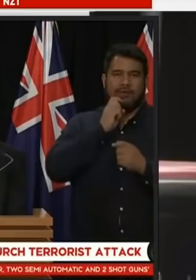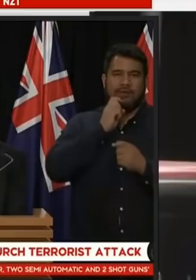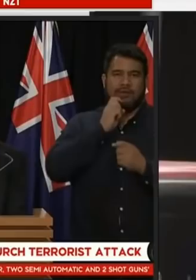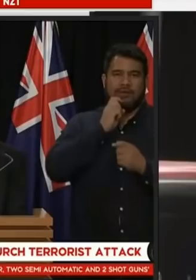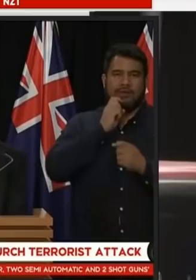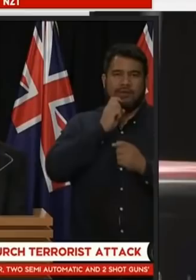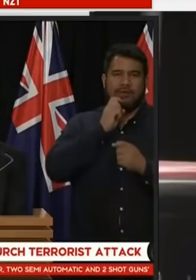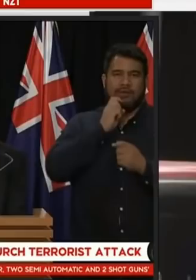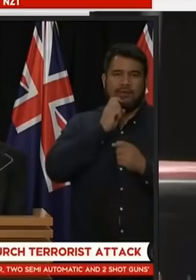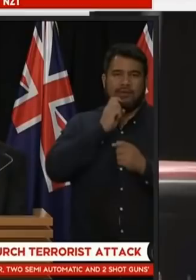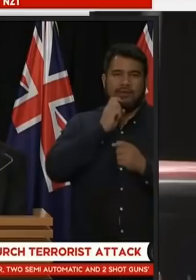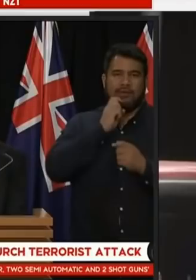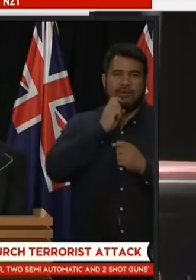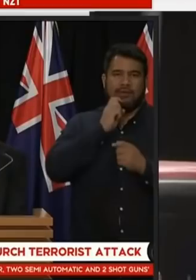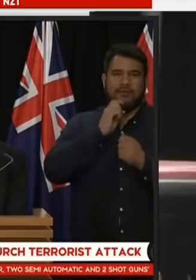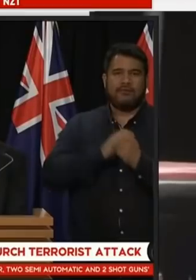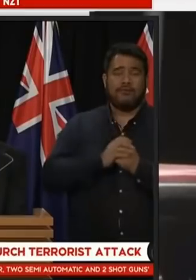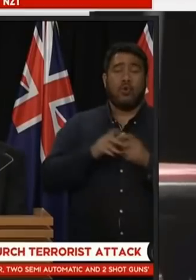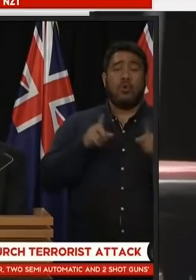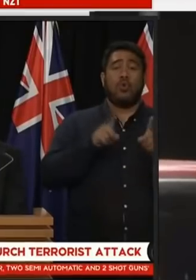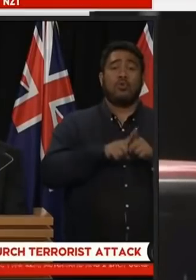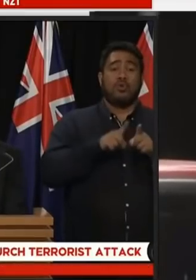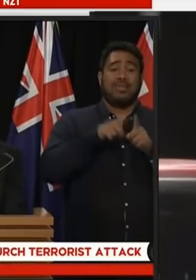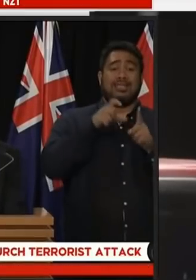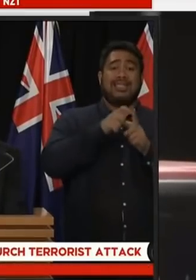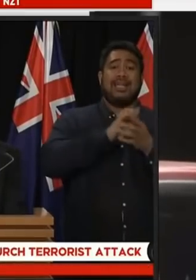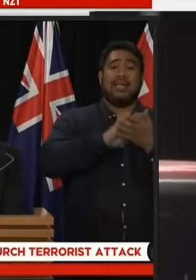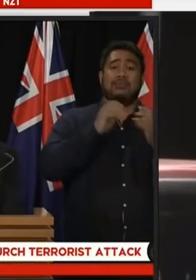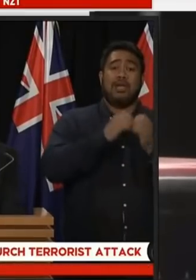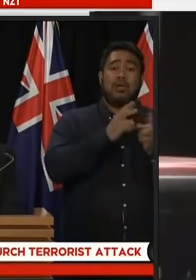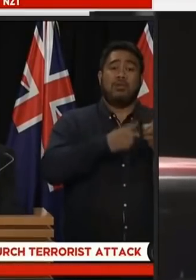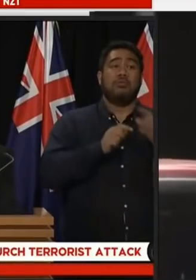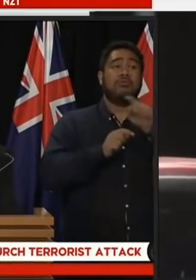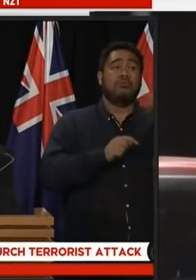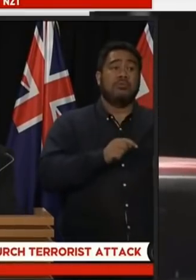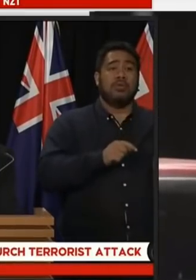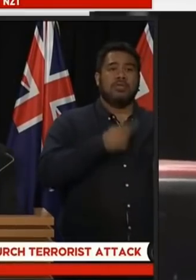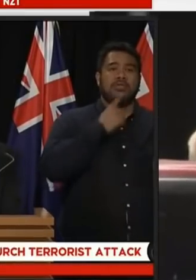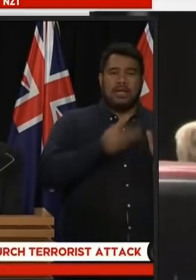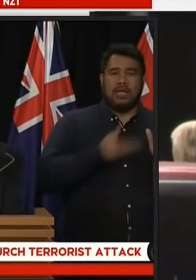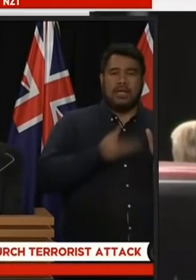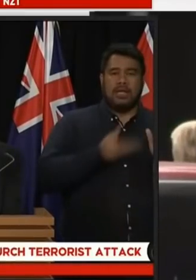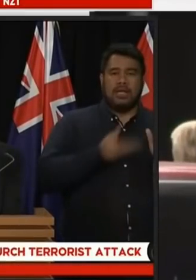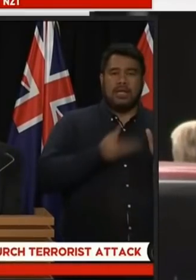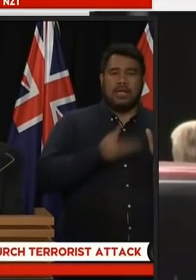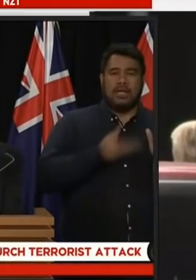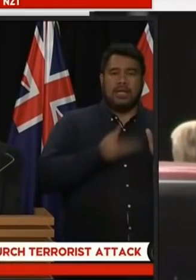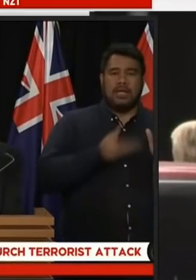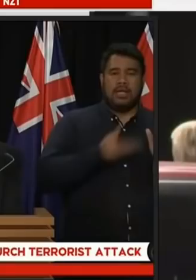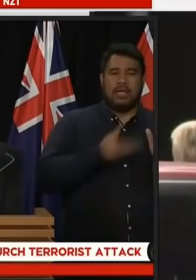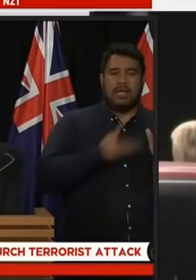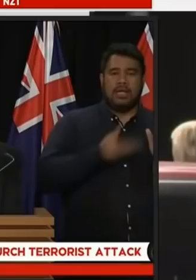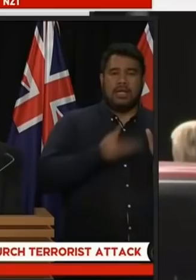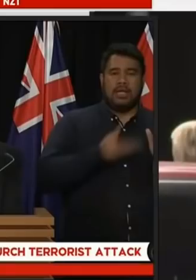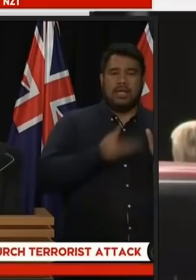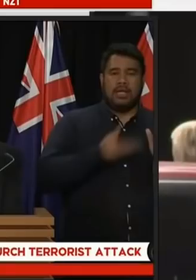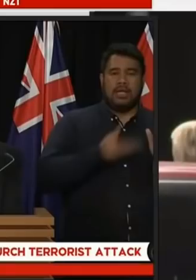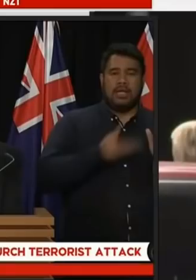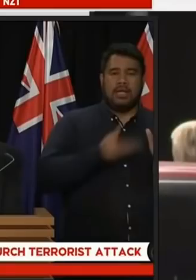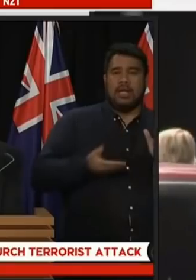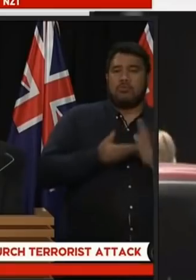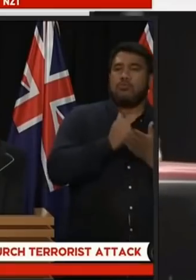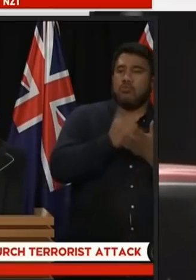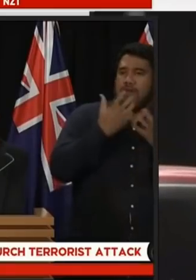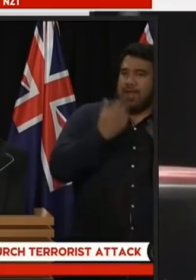yep that's right gunpowder quiet there will be additional support provide not marching powder that's